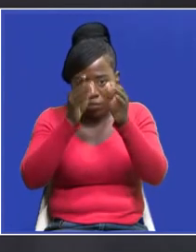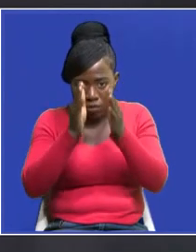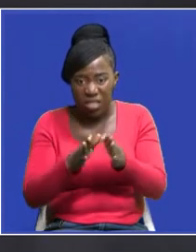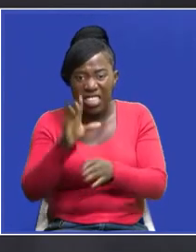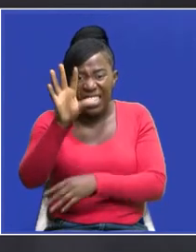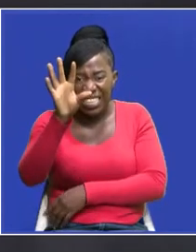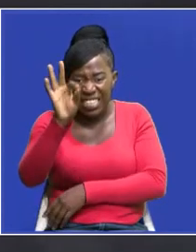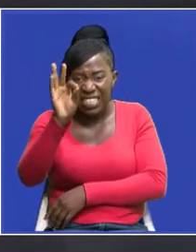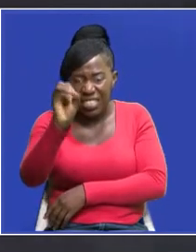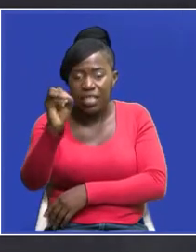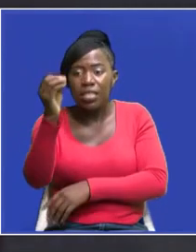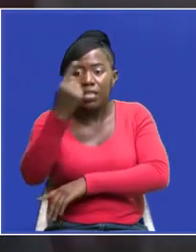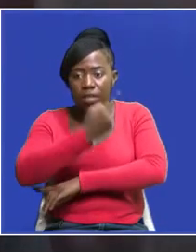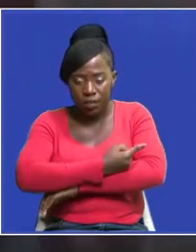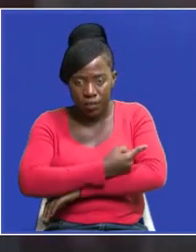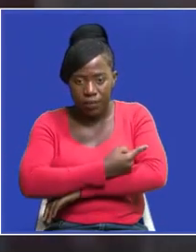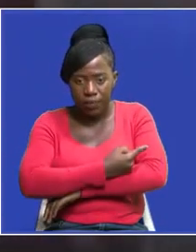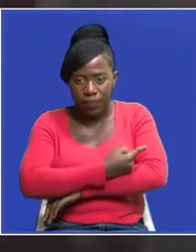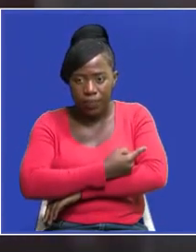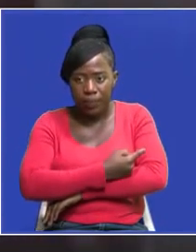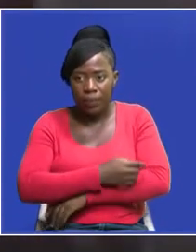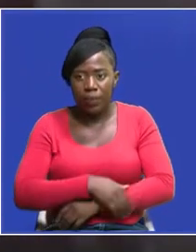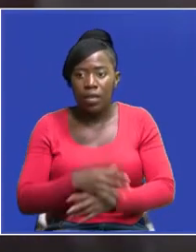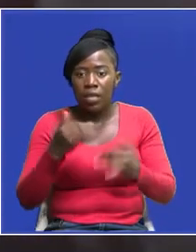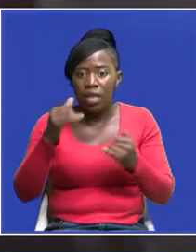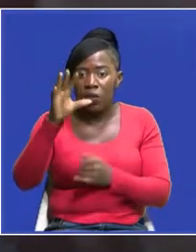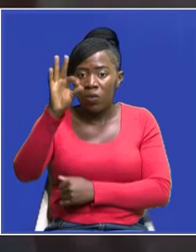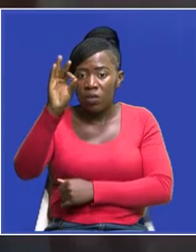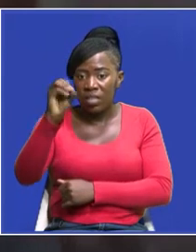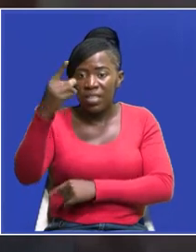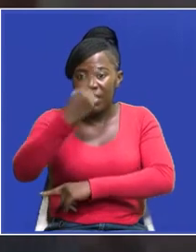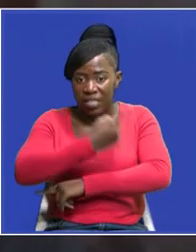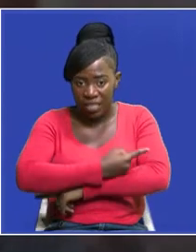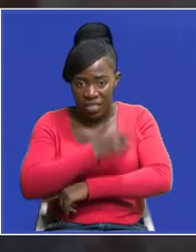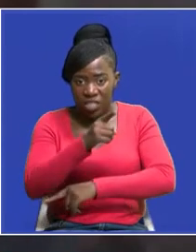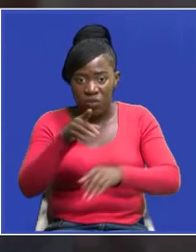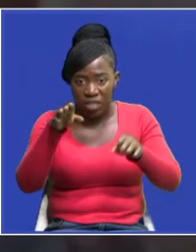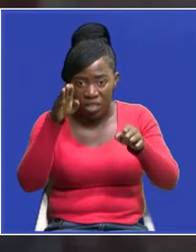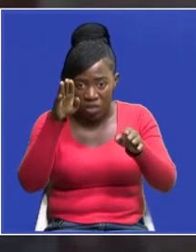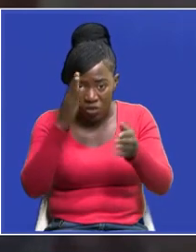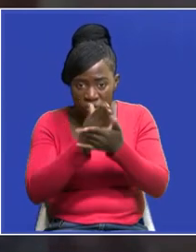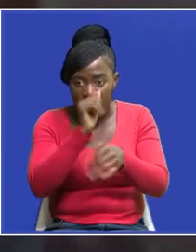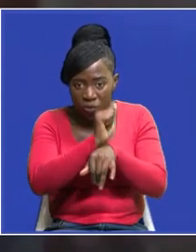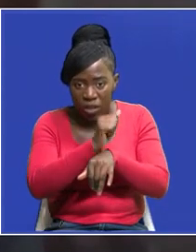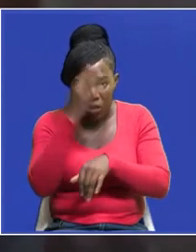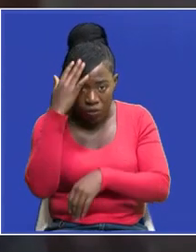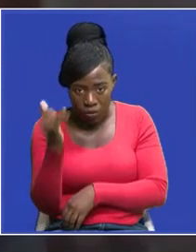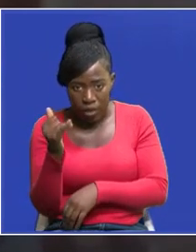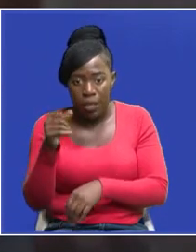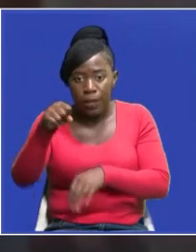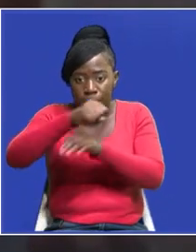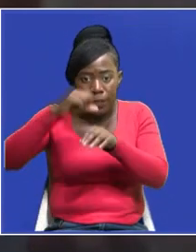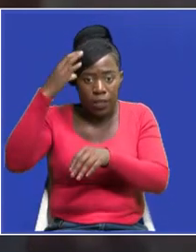90 days with immediate effect these 90 days are to allow all these senior officials to